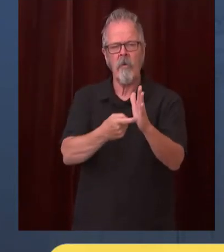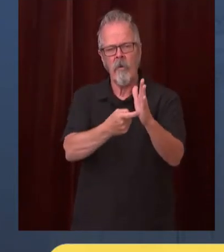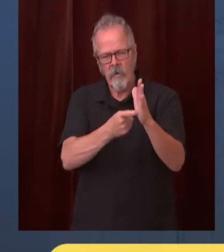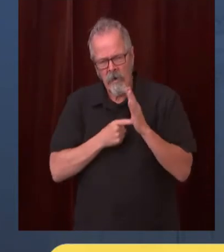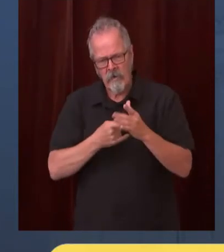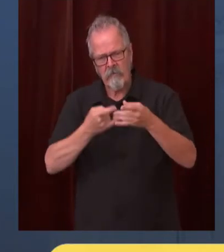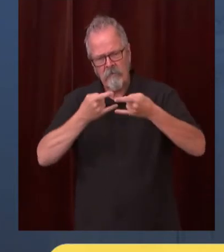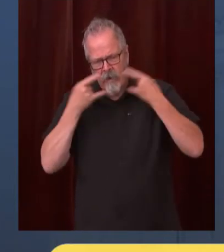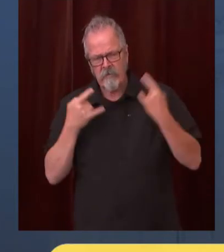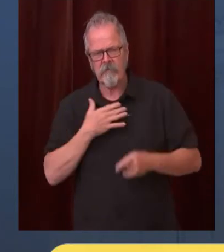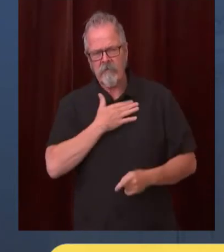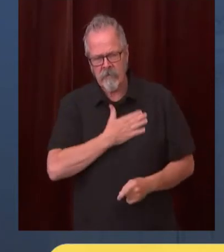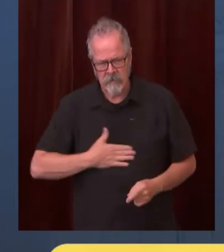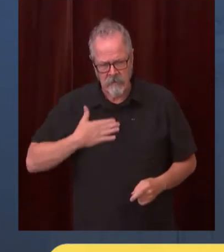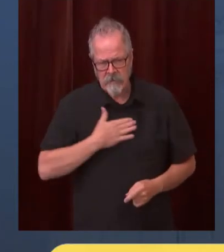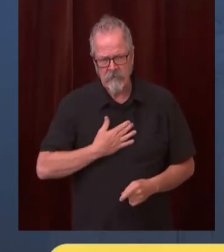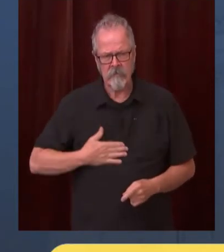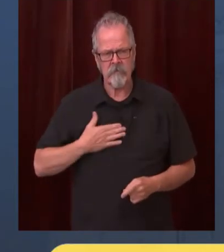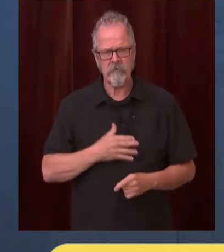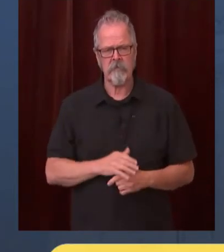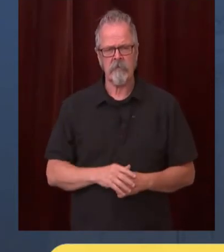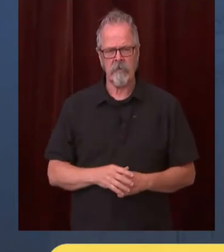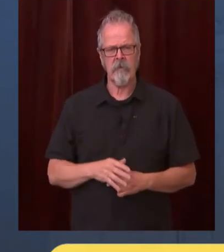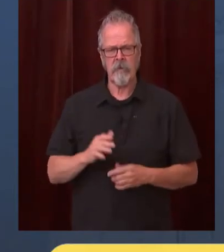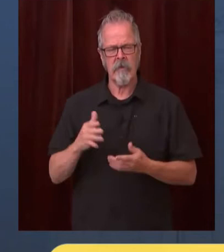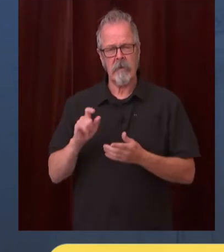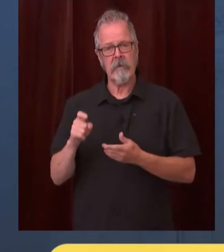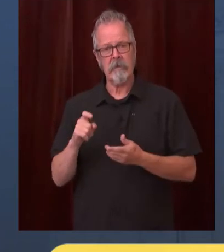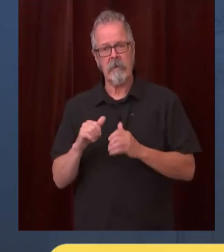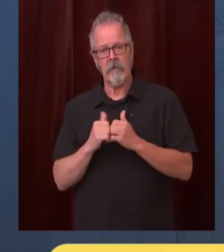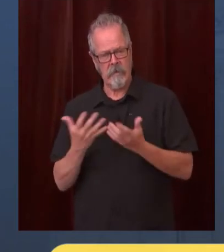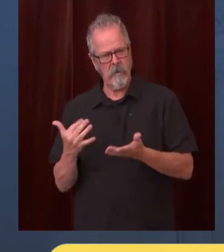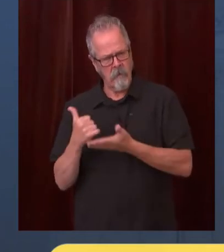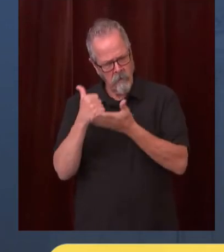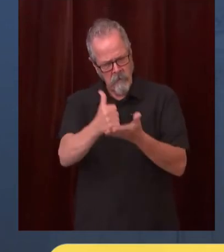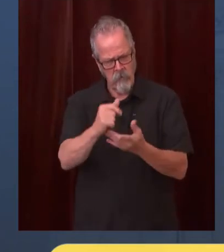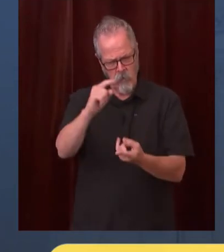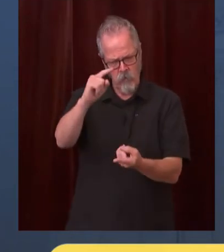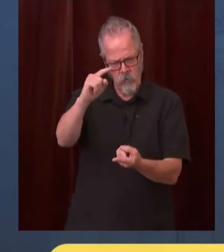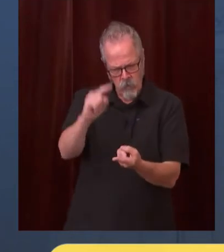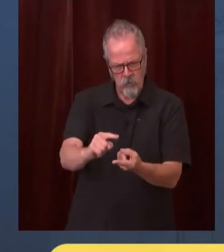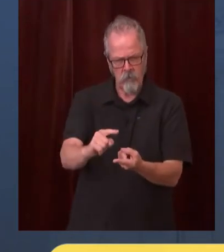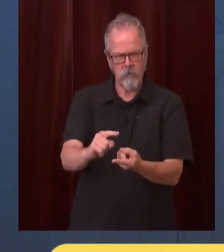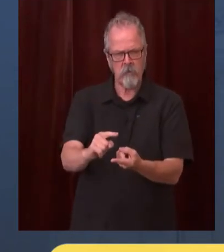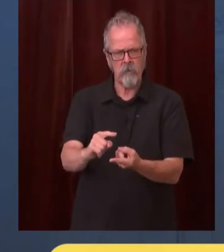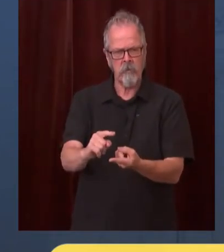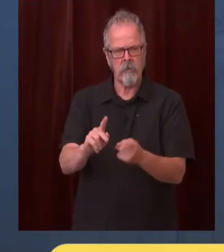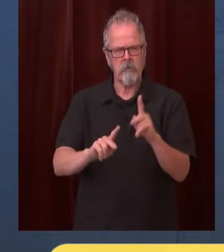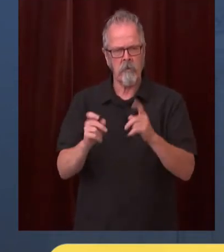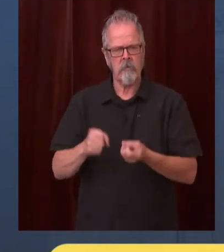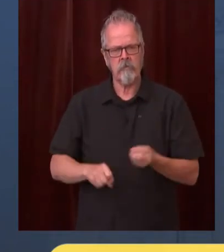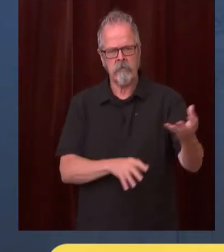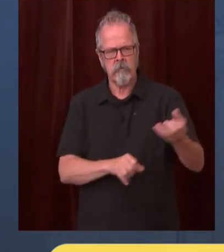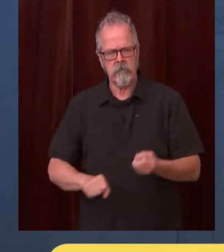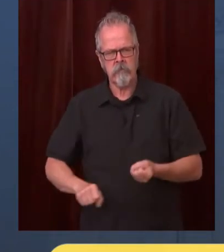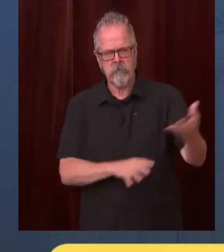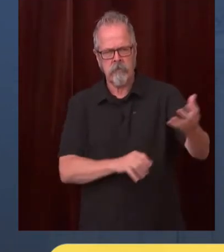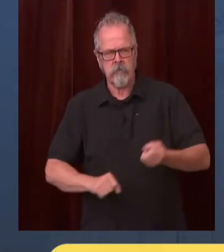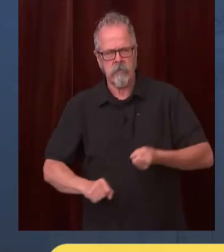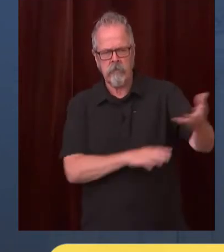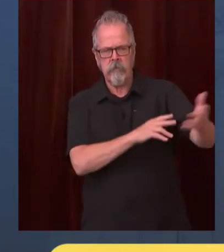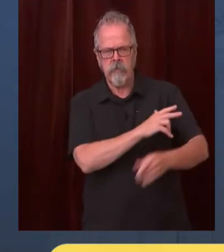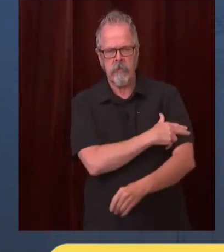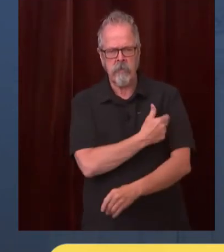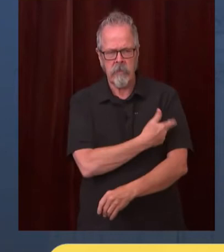pandemic that in increased vaccinations will reduce the strain on our hospitals because we are all in this